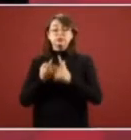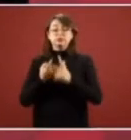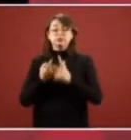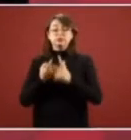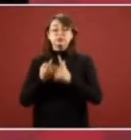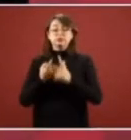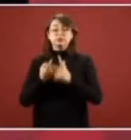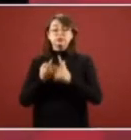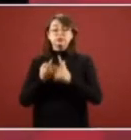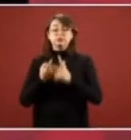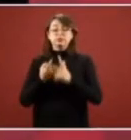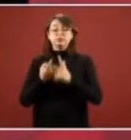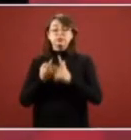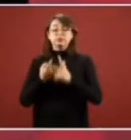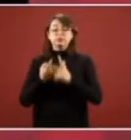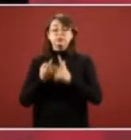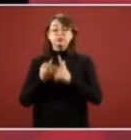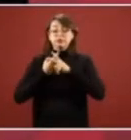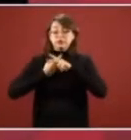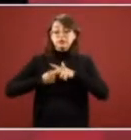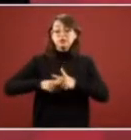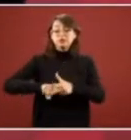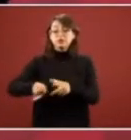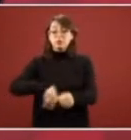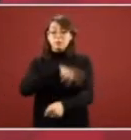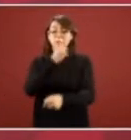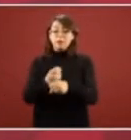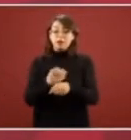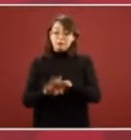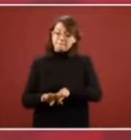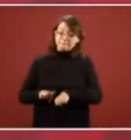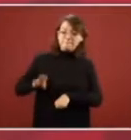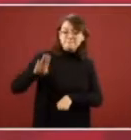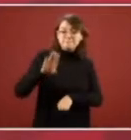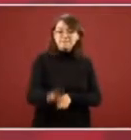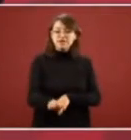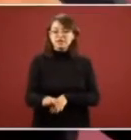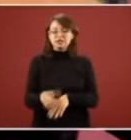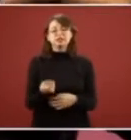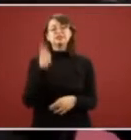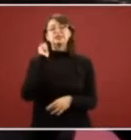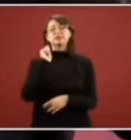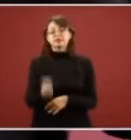so this was the first step to say to